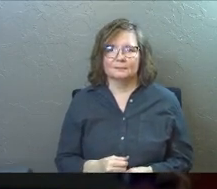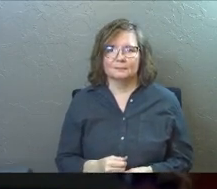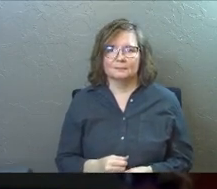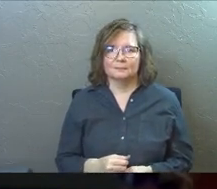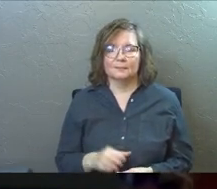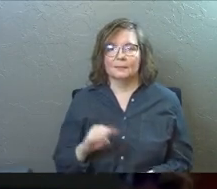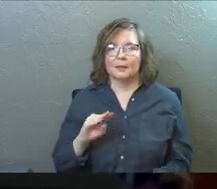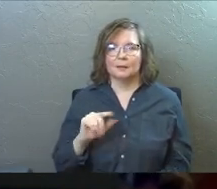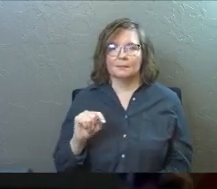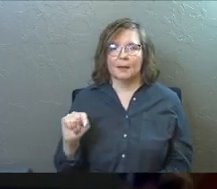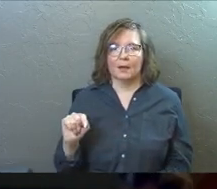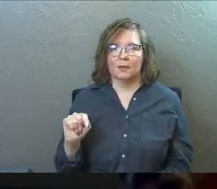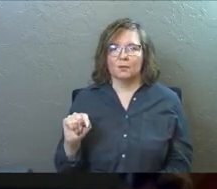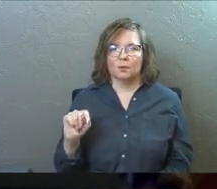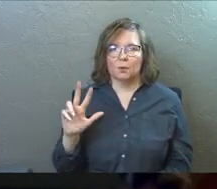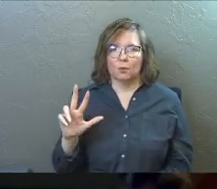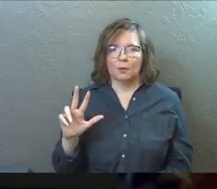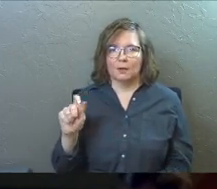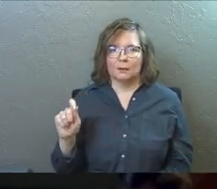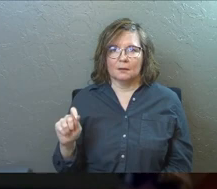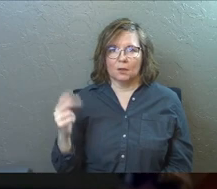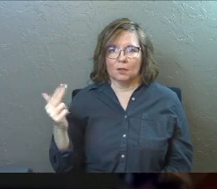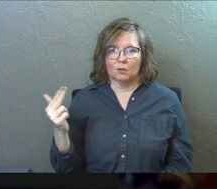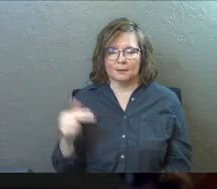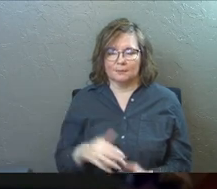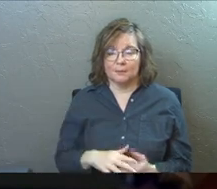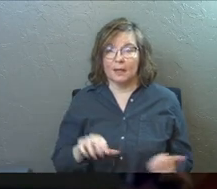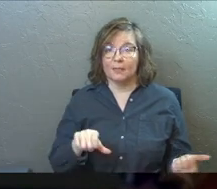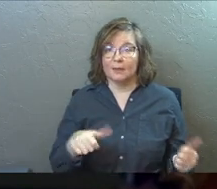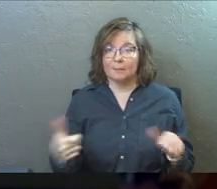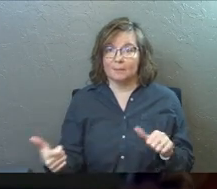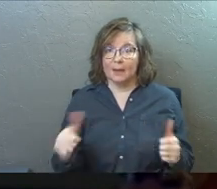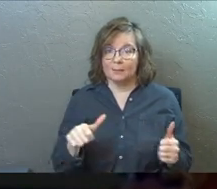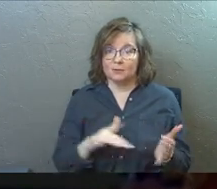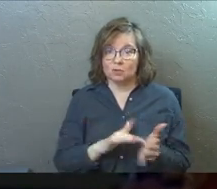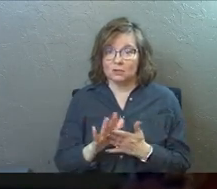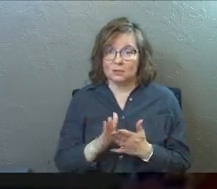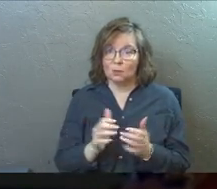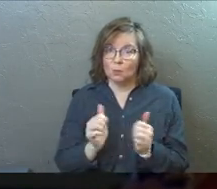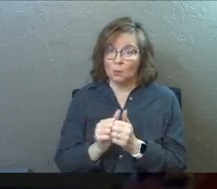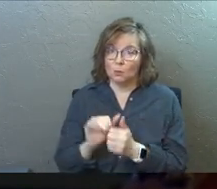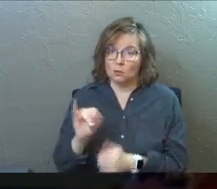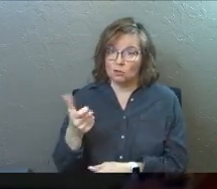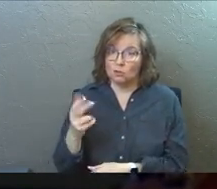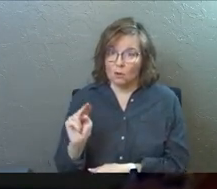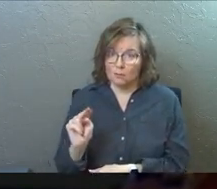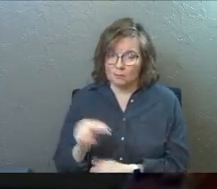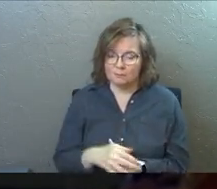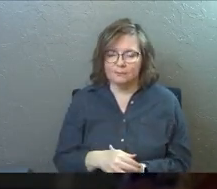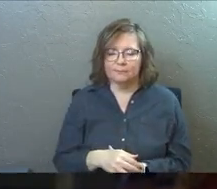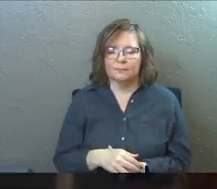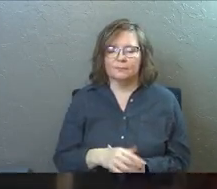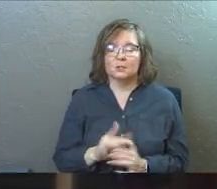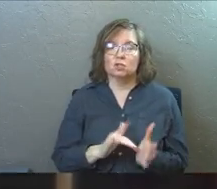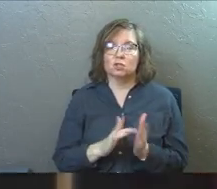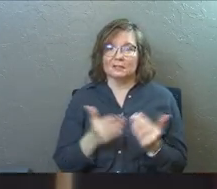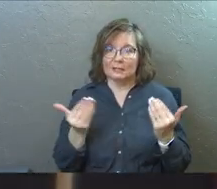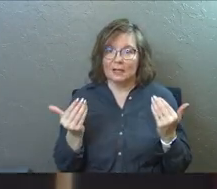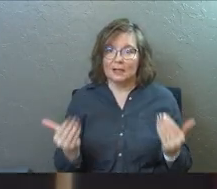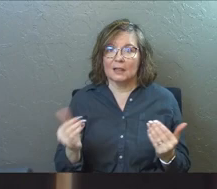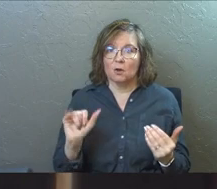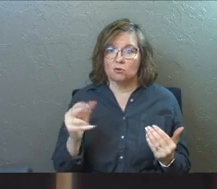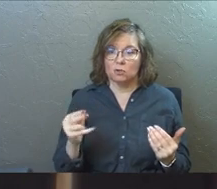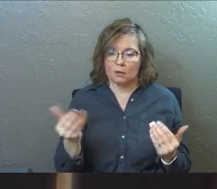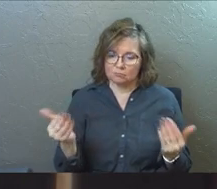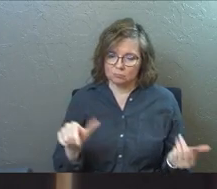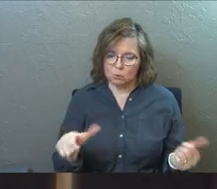Matthew chapter three, verse 13 is the baptism of Jesus by John. Jesus allows John